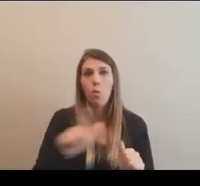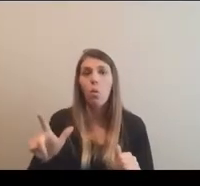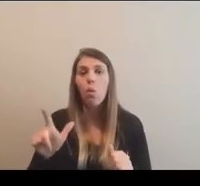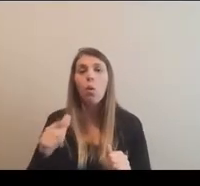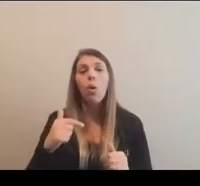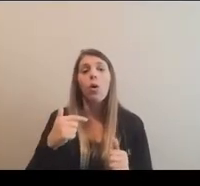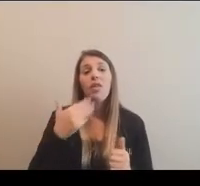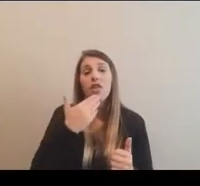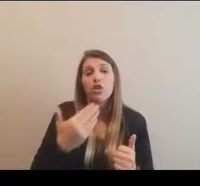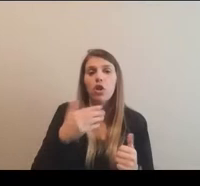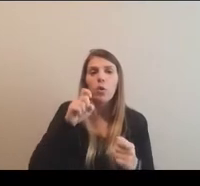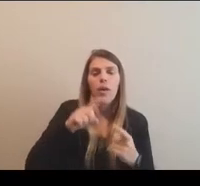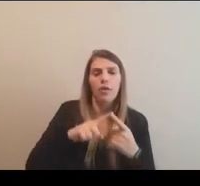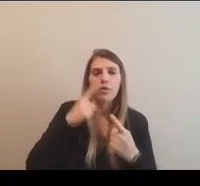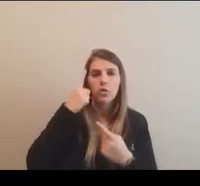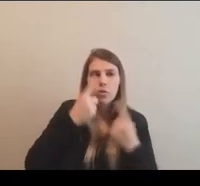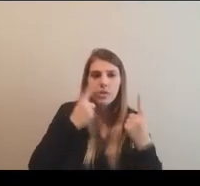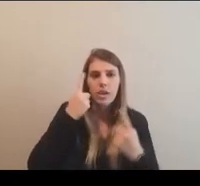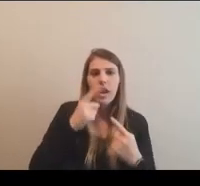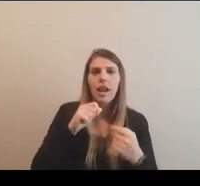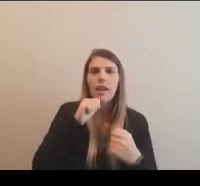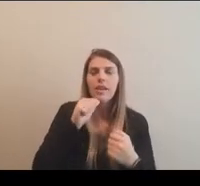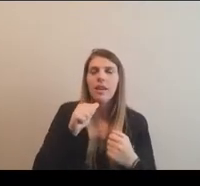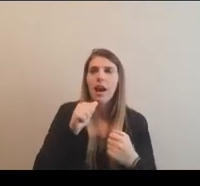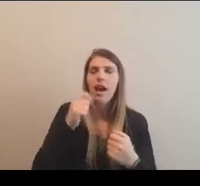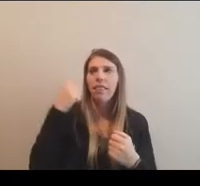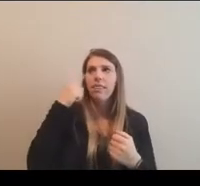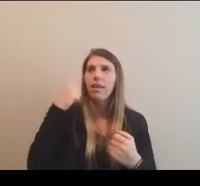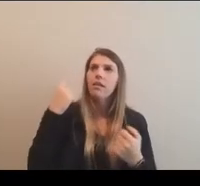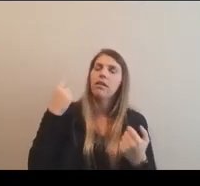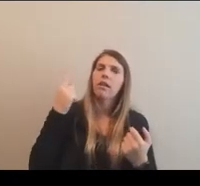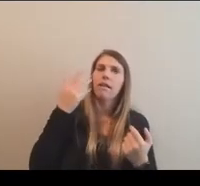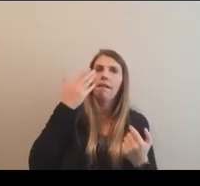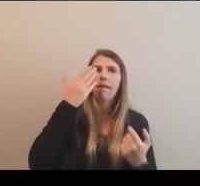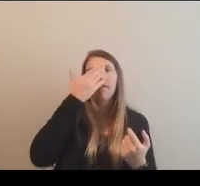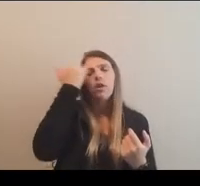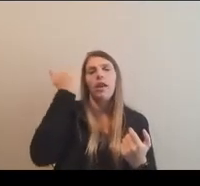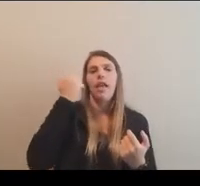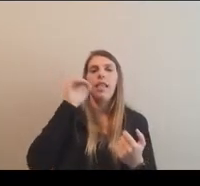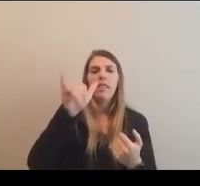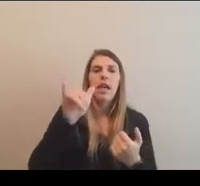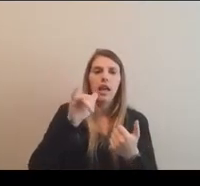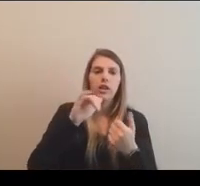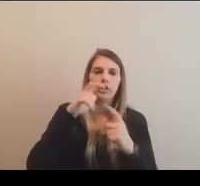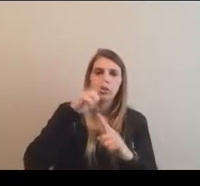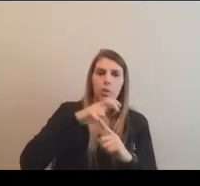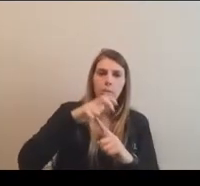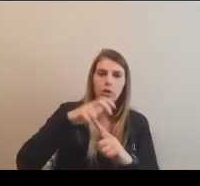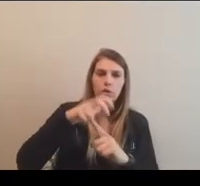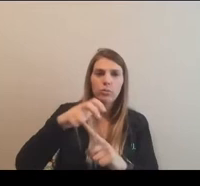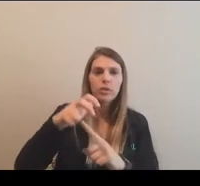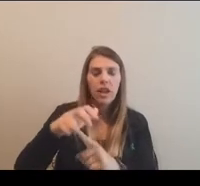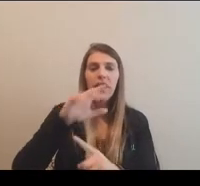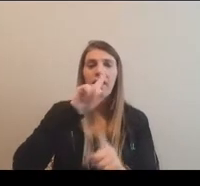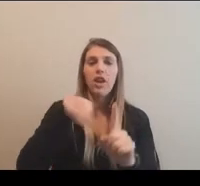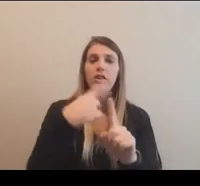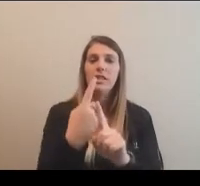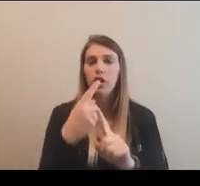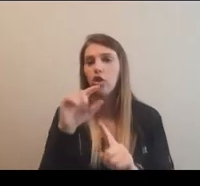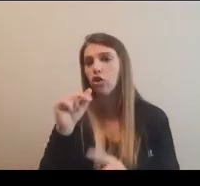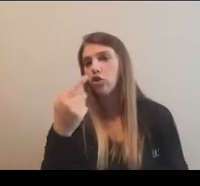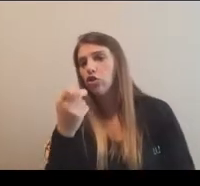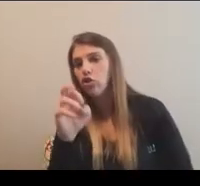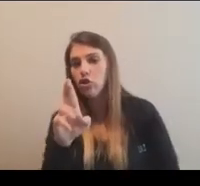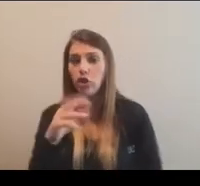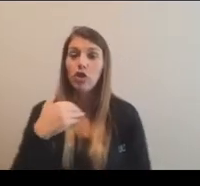we have to consider and not lose track of those, um, those sports and those championships that are single gender. And so we